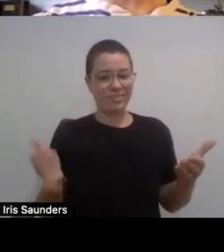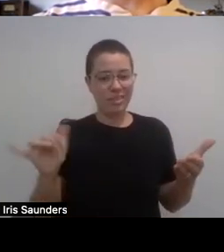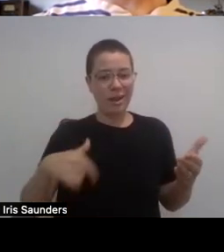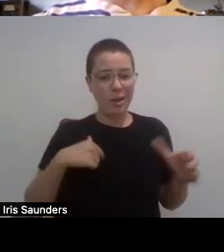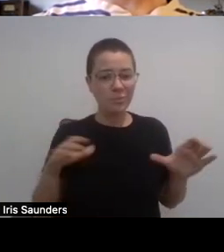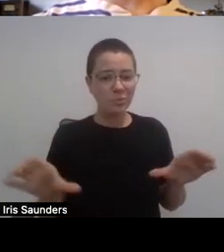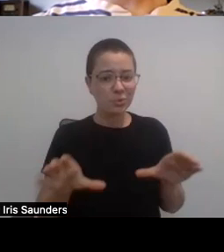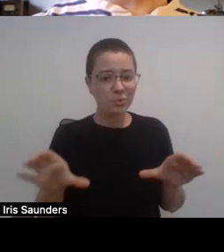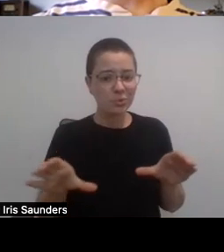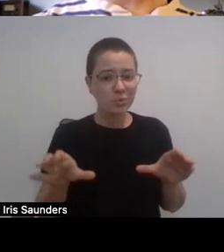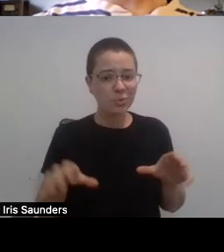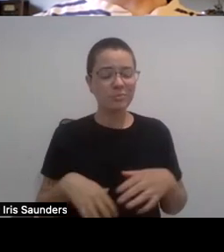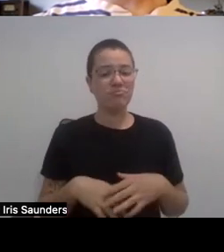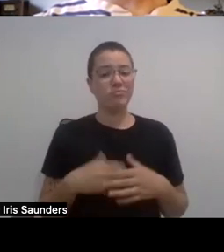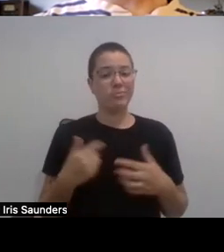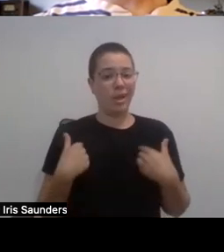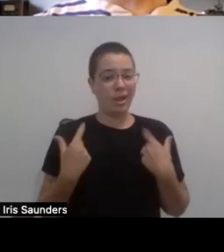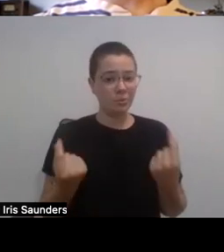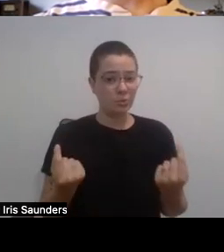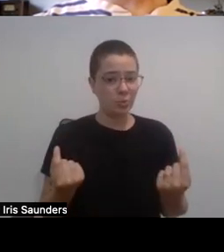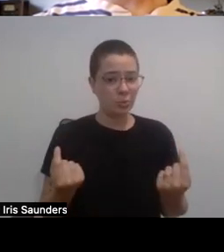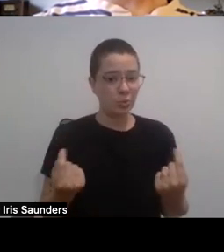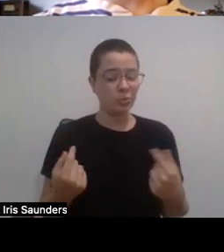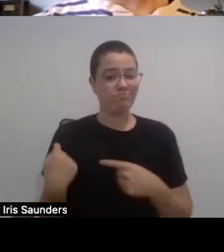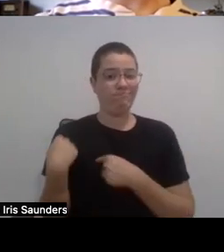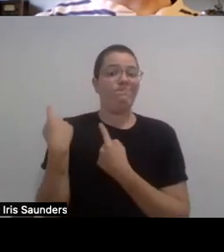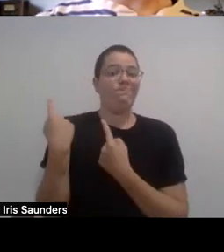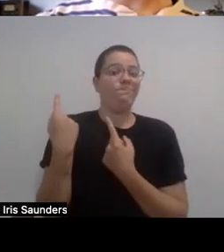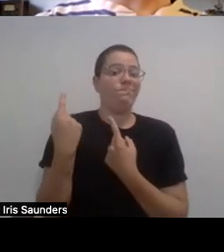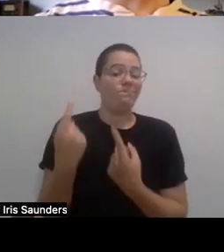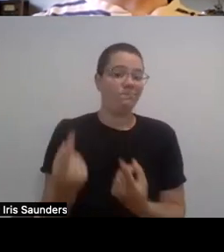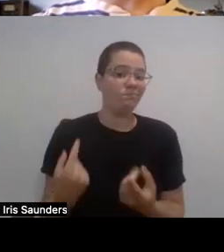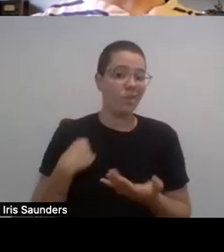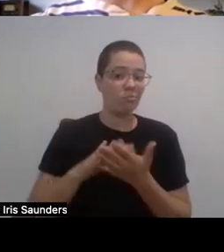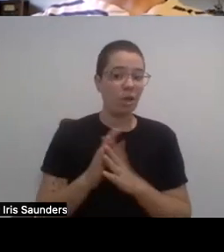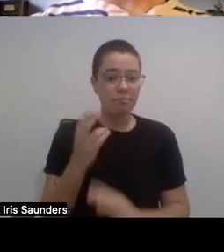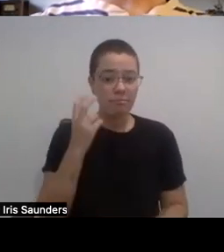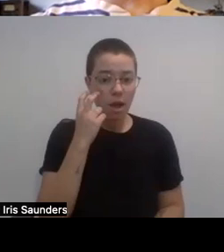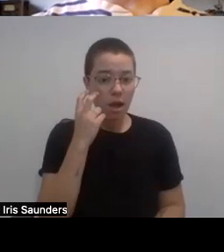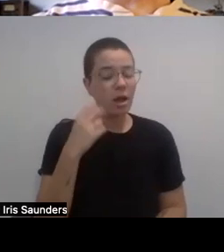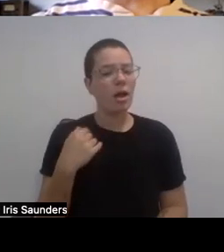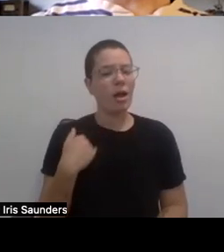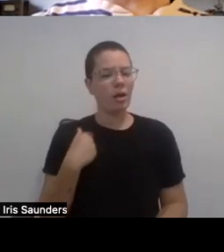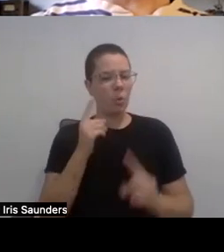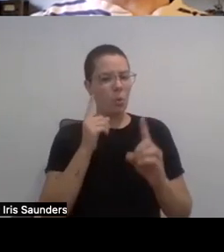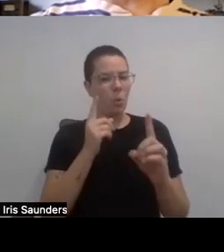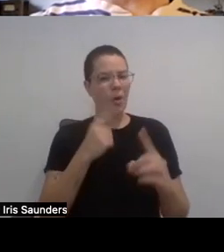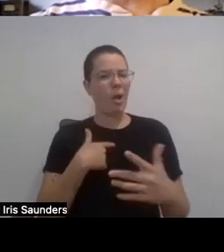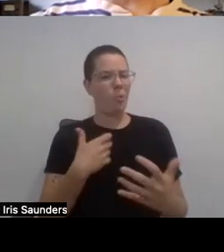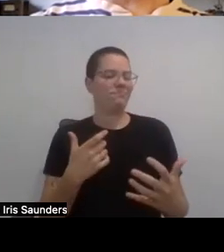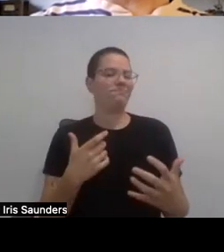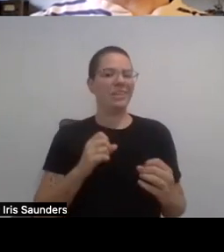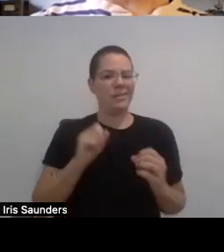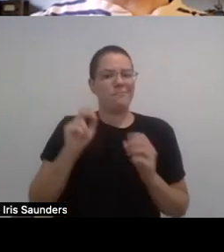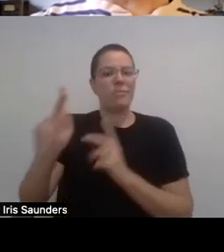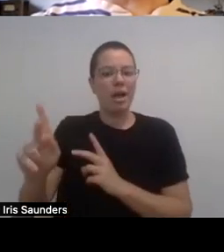anything that I do, ever since I became blind, I always had the mission to give back to my community